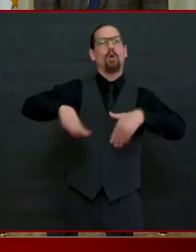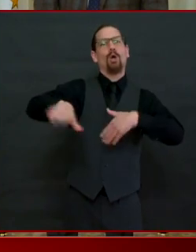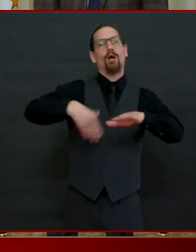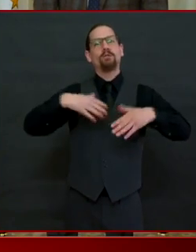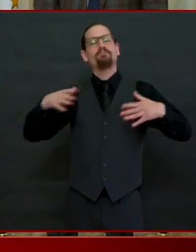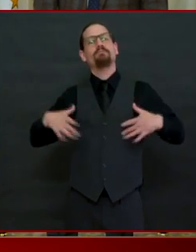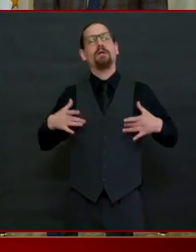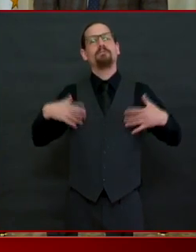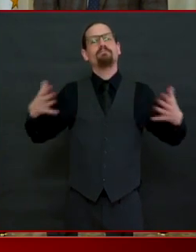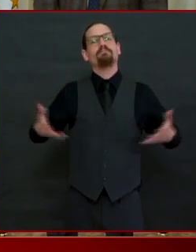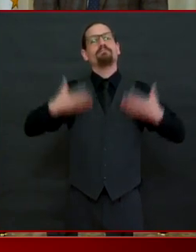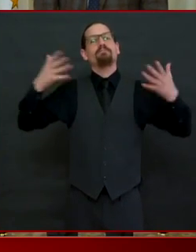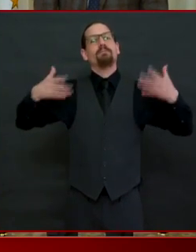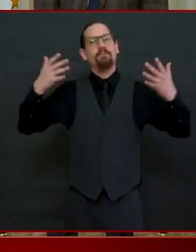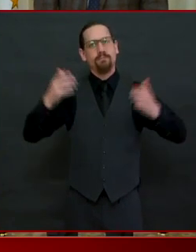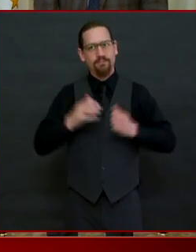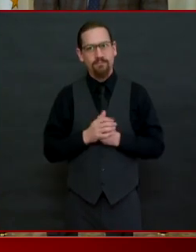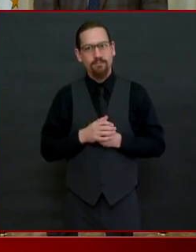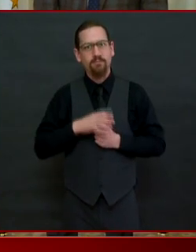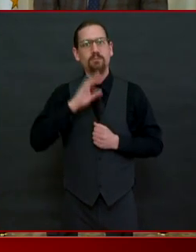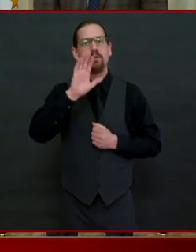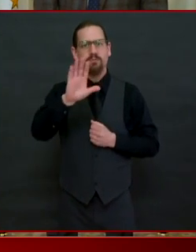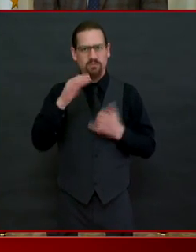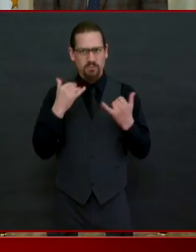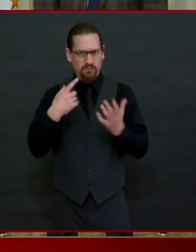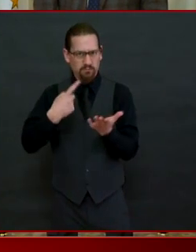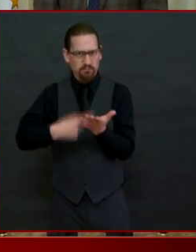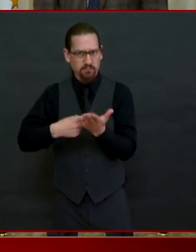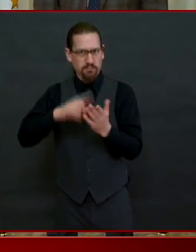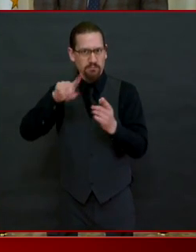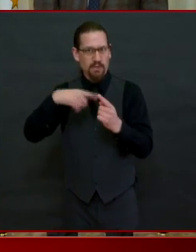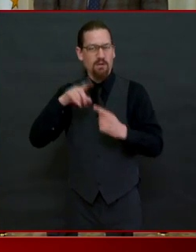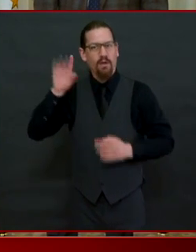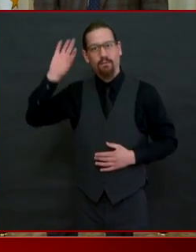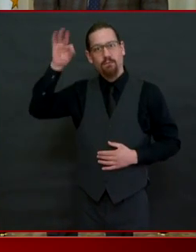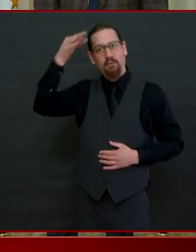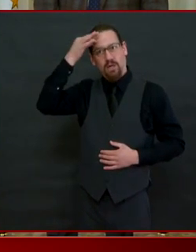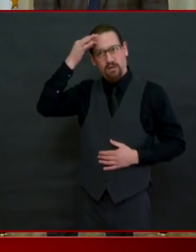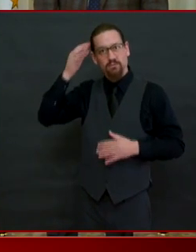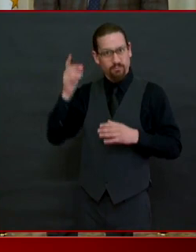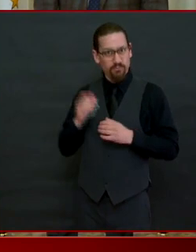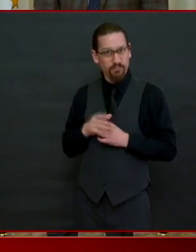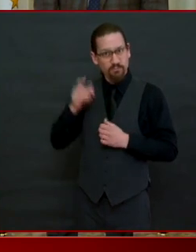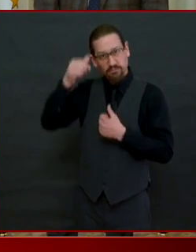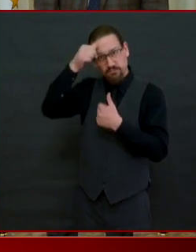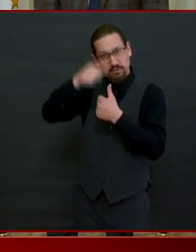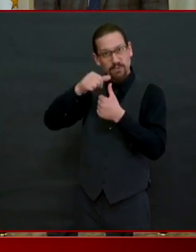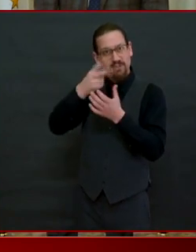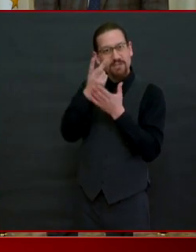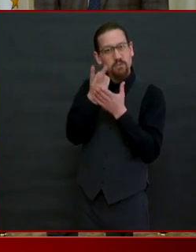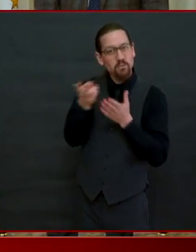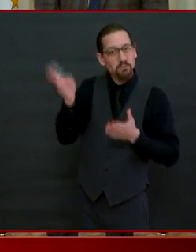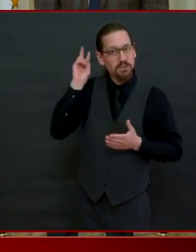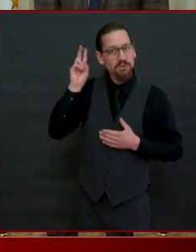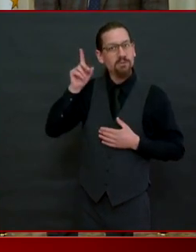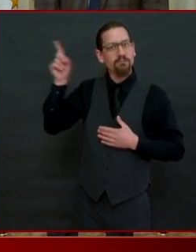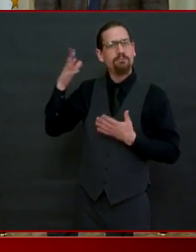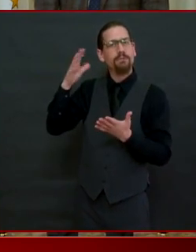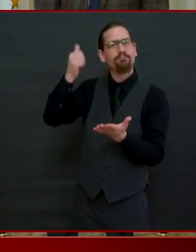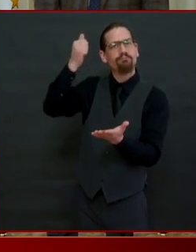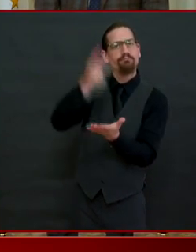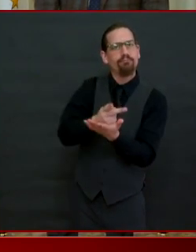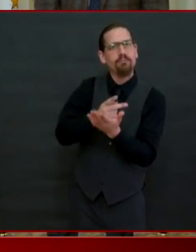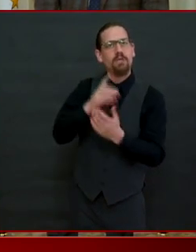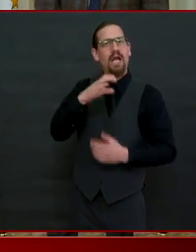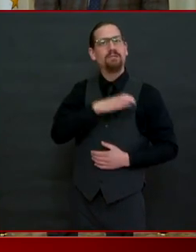work of our federal delegation you know that a few weeks ago congress passed a two trillion dollar federal stimulus